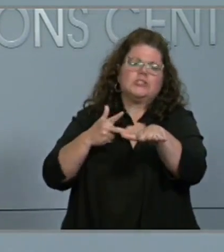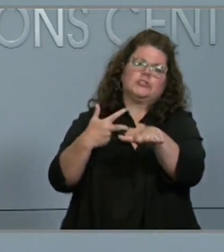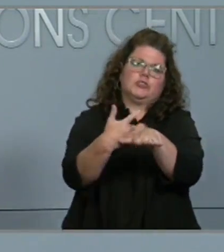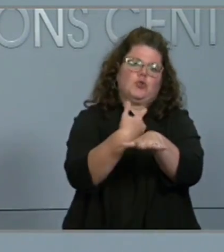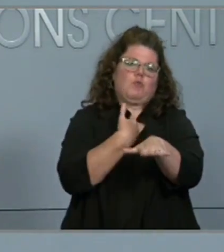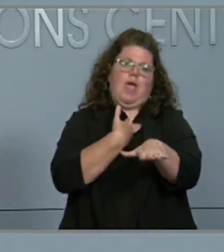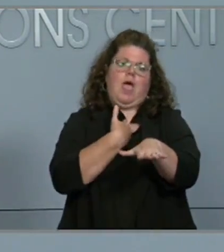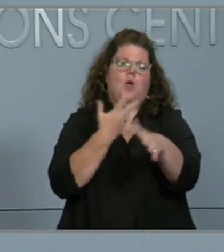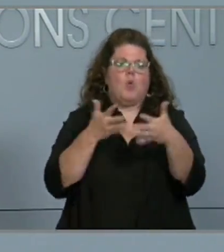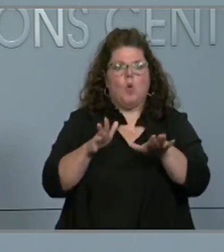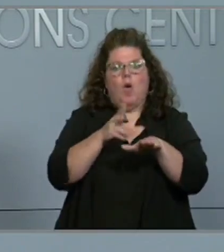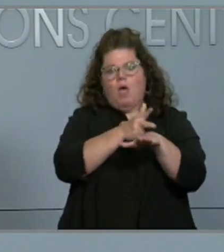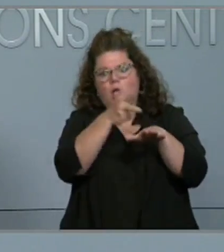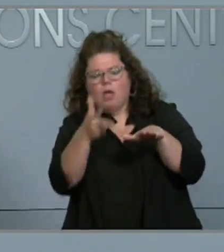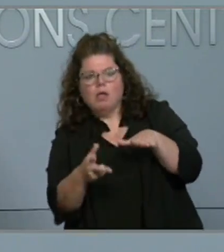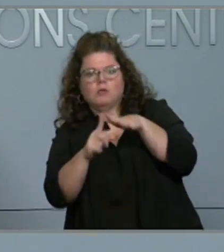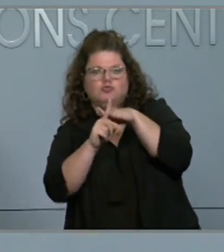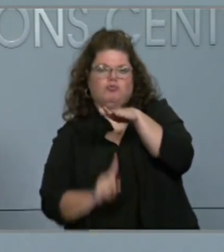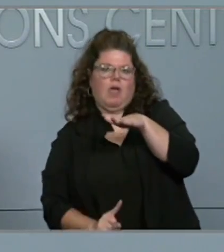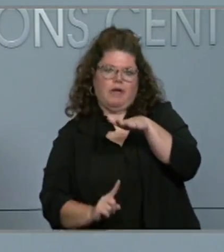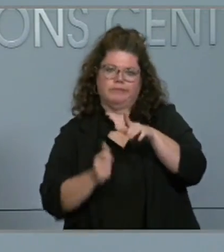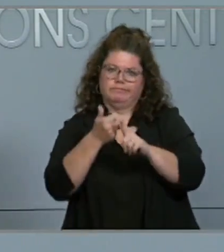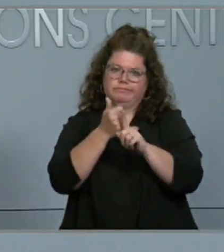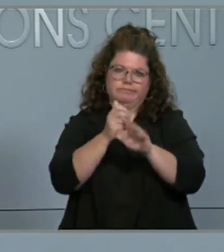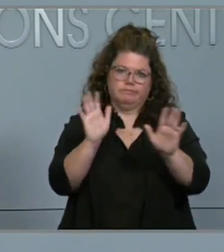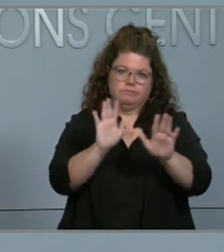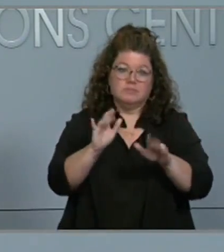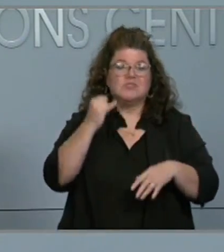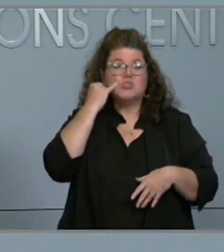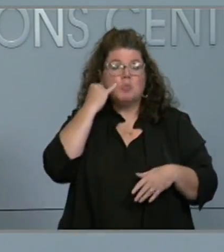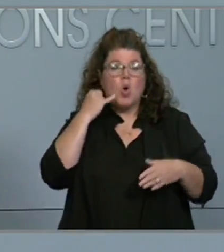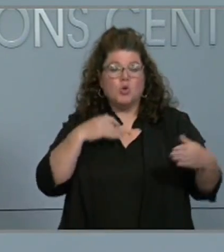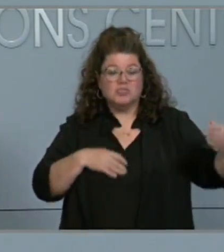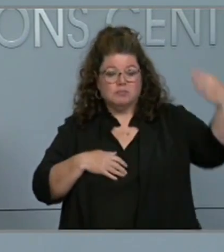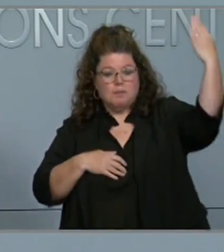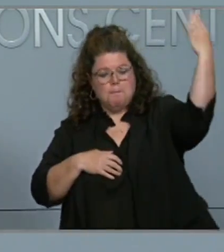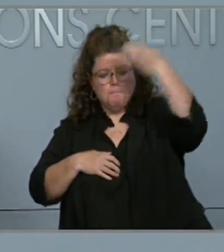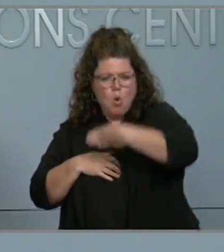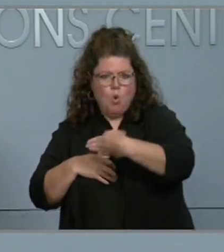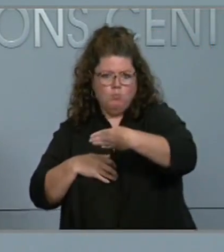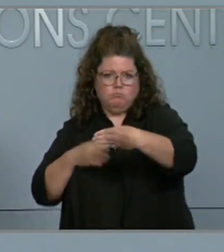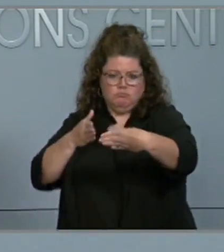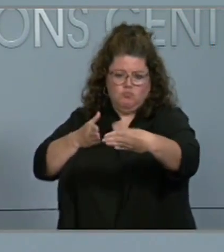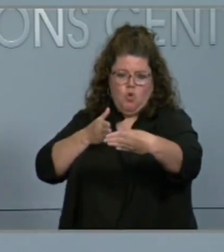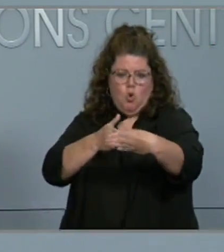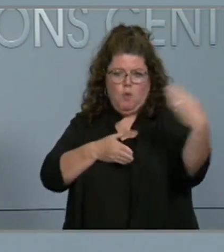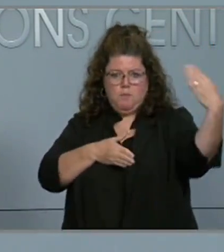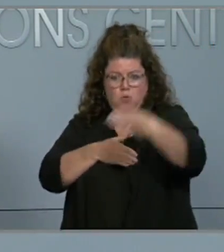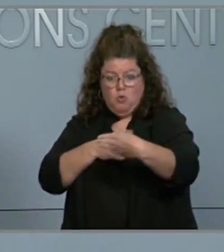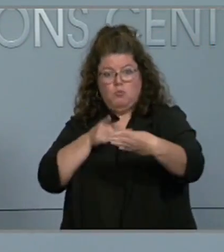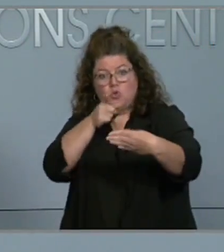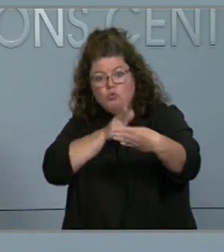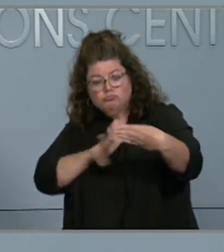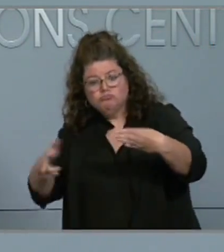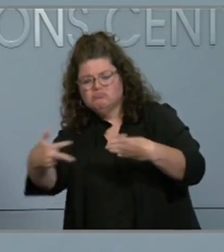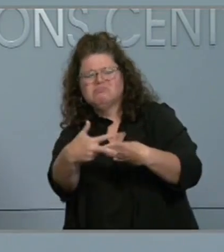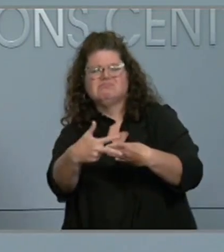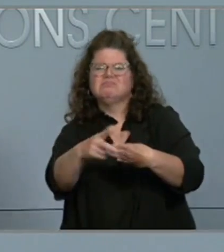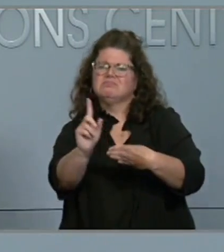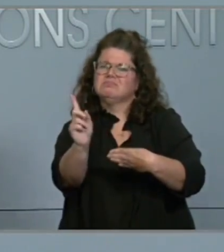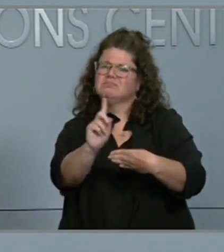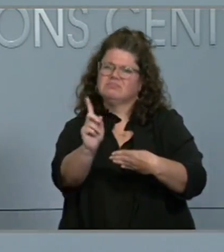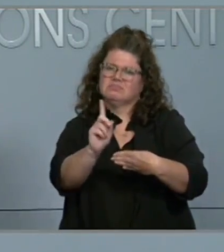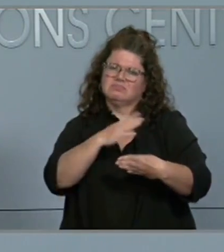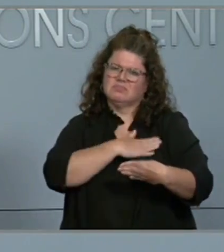around, don't drown. Never drive around a barricade. They are there for a good reason, to protect you. Please stay off the